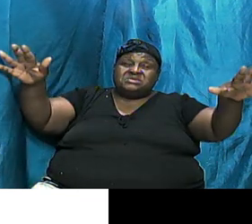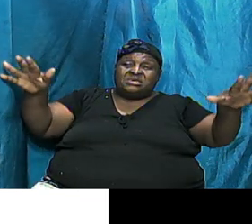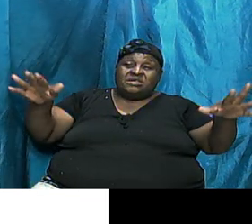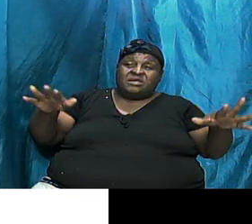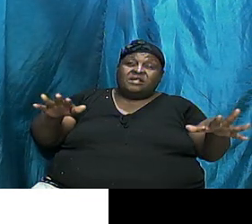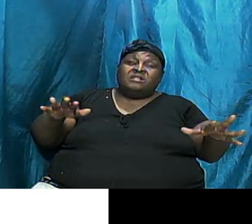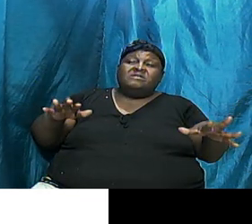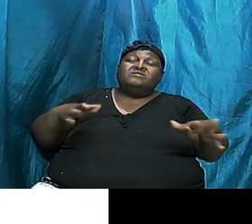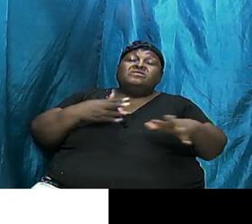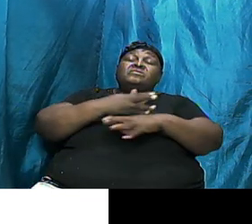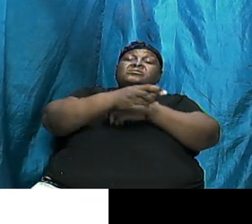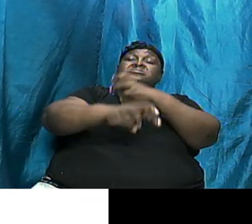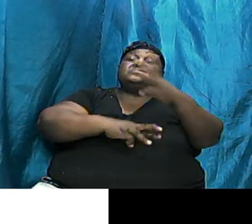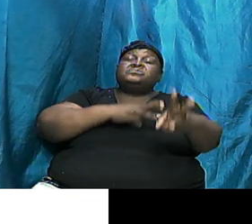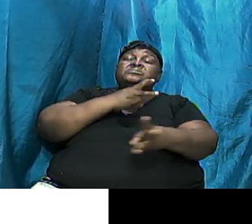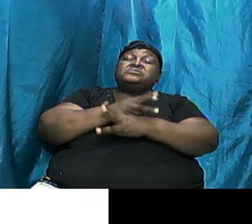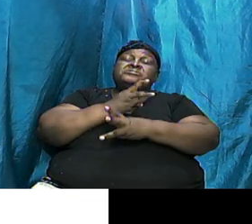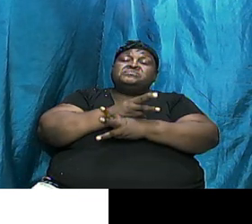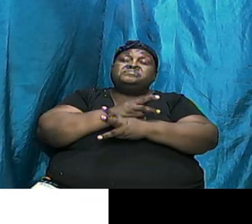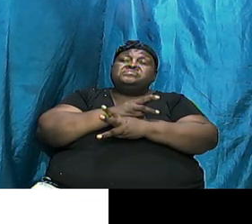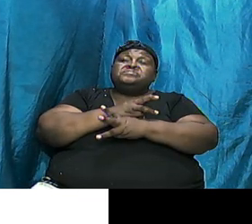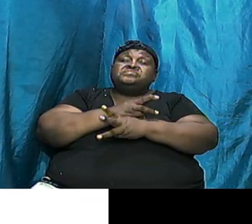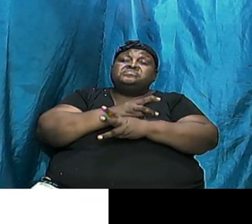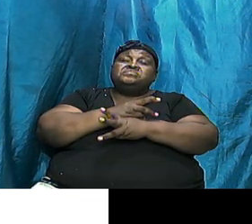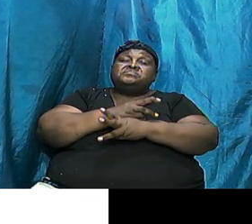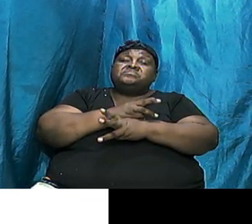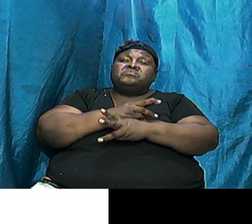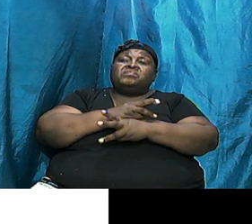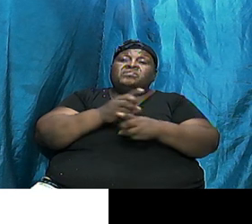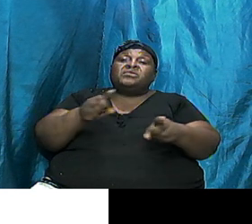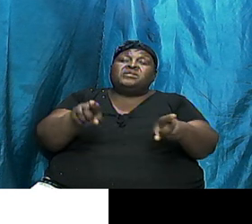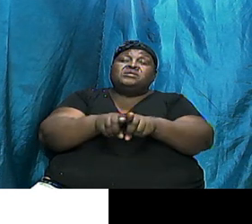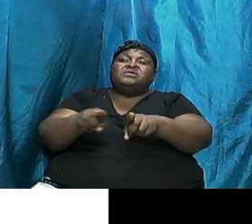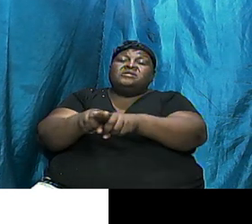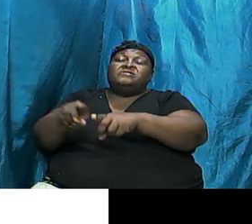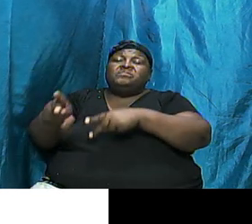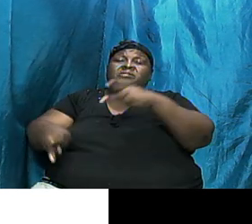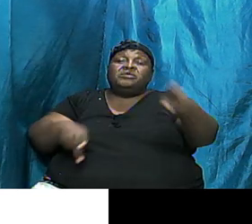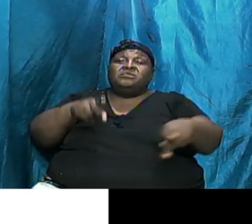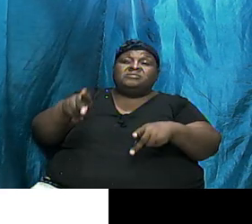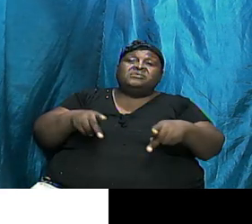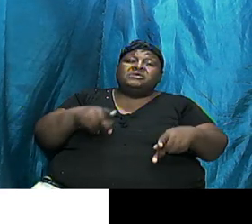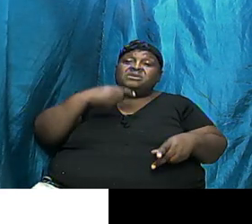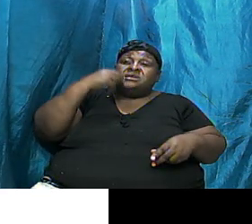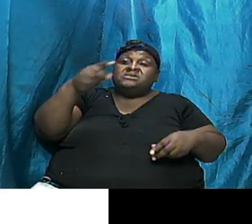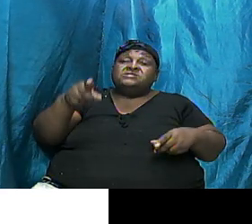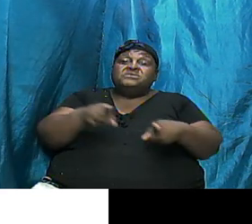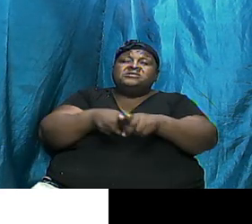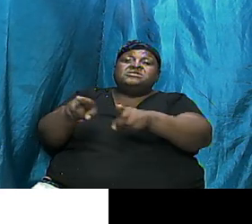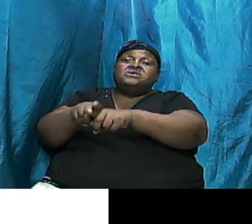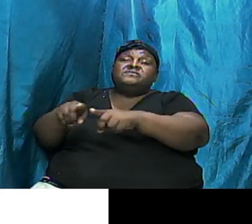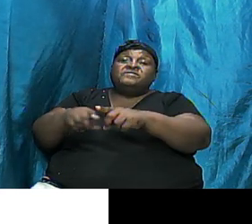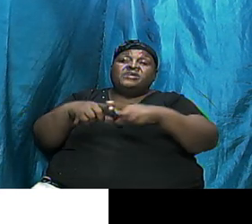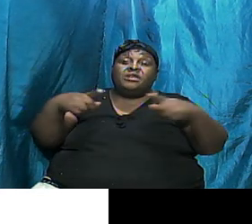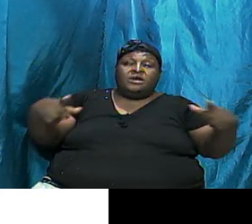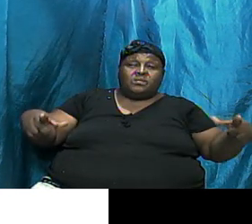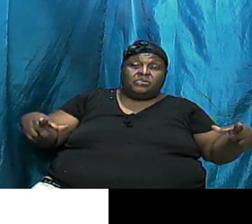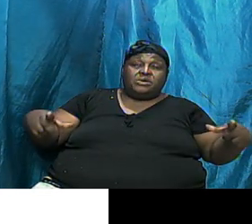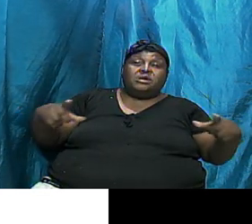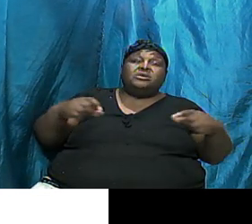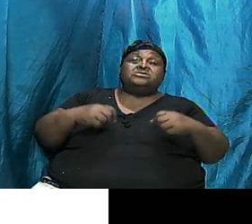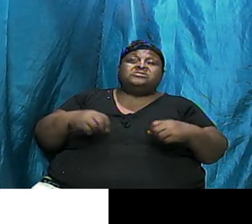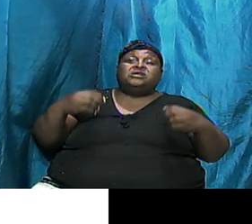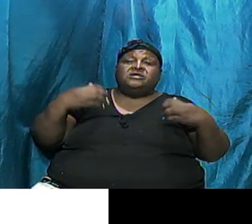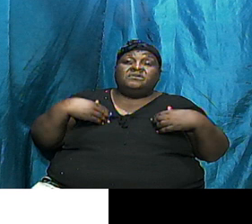World And So They Are Different Peoples They Speak Different Languages They Have Different